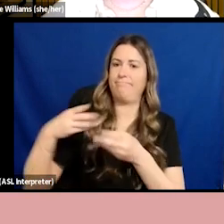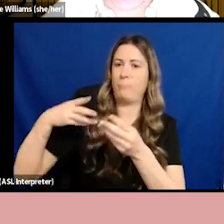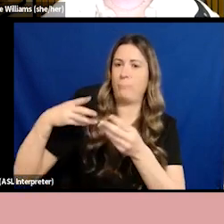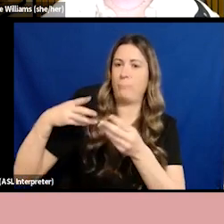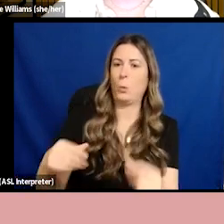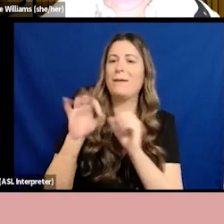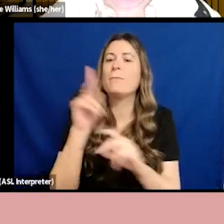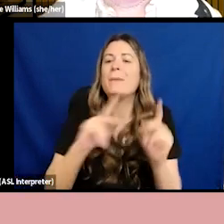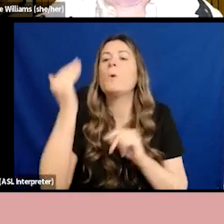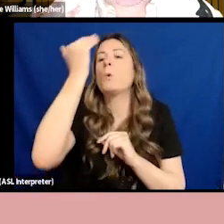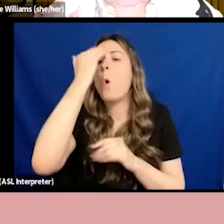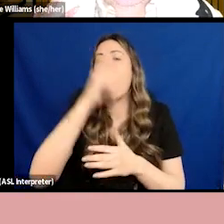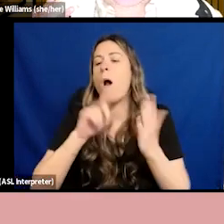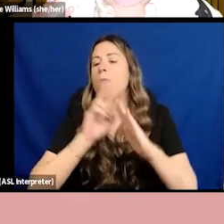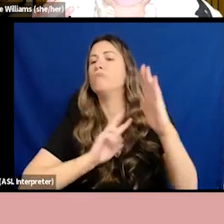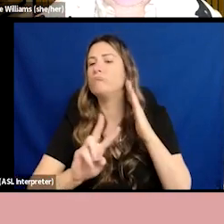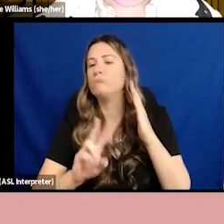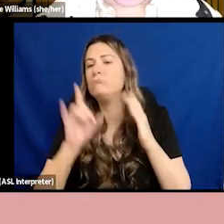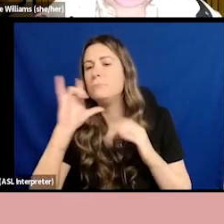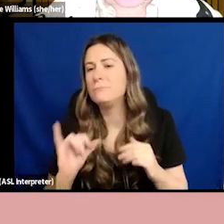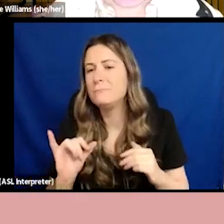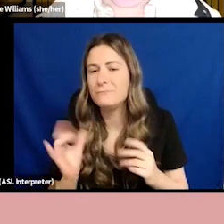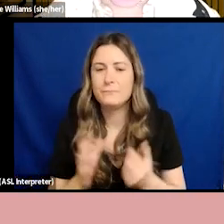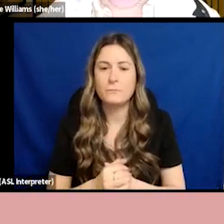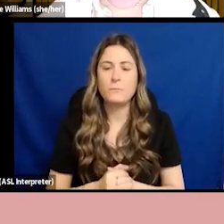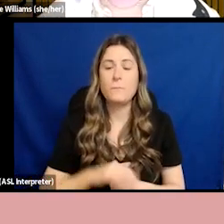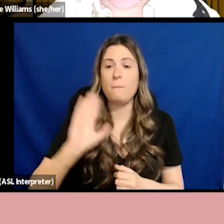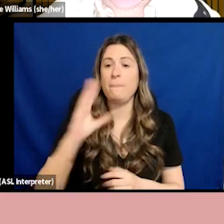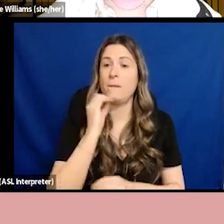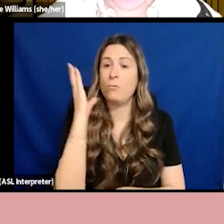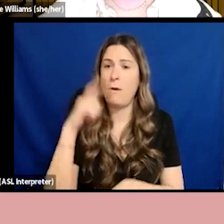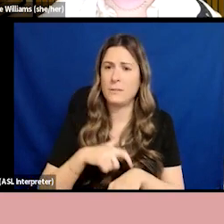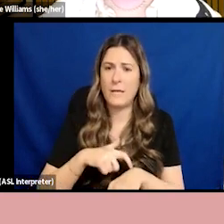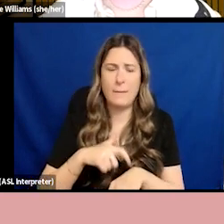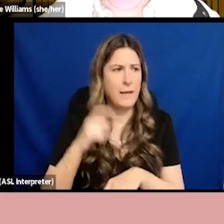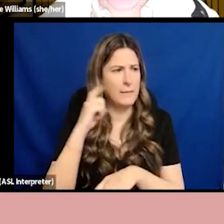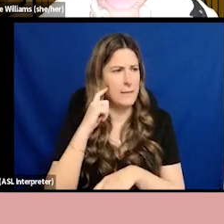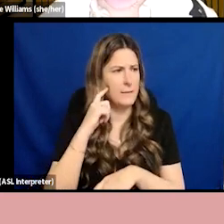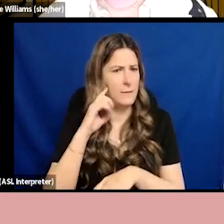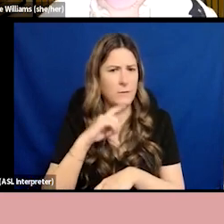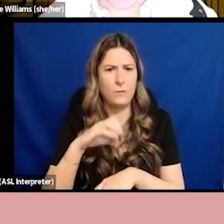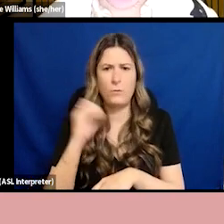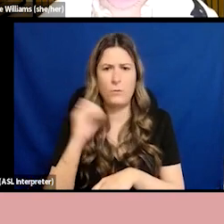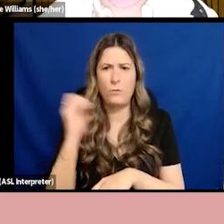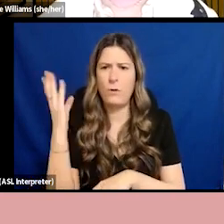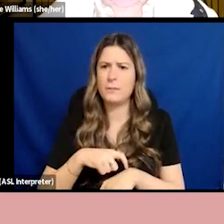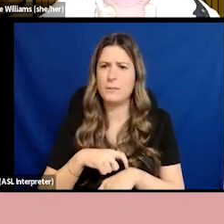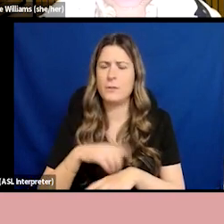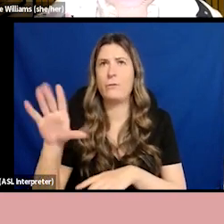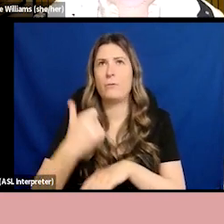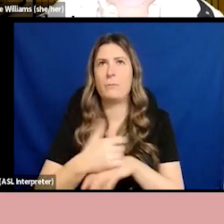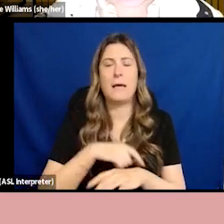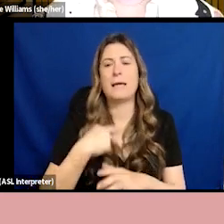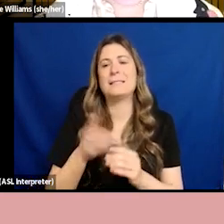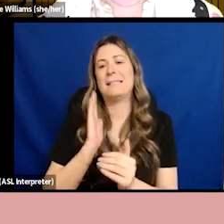up to together today. It's, I think your lunchtime, if you're based in Canada, it's the very end of my day. And so